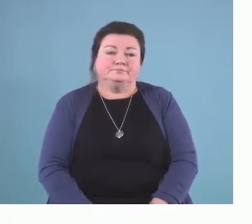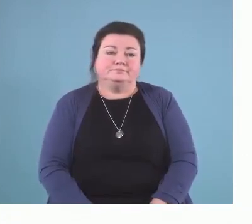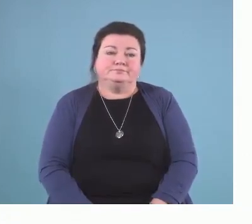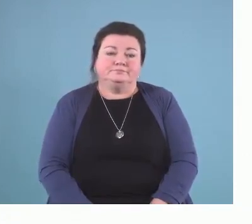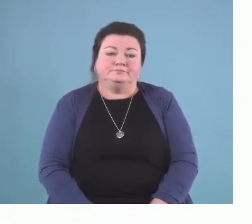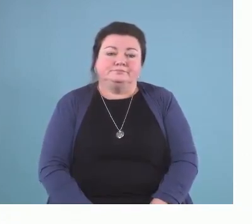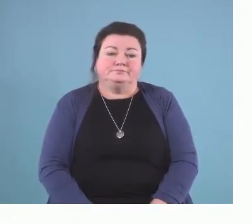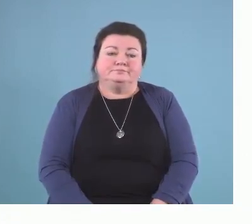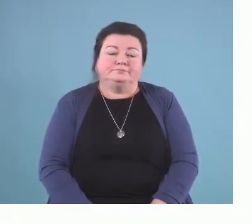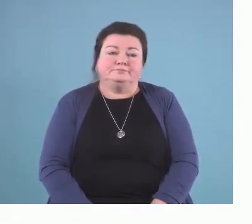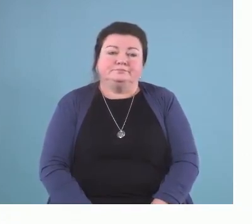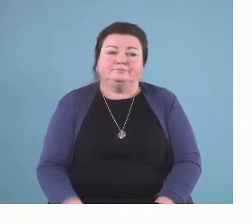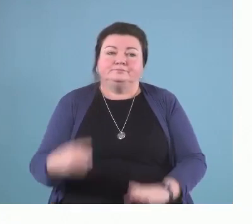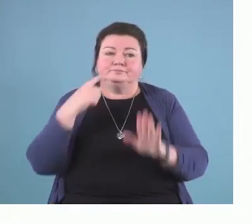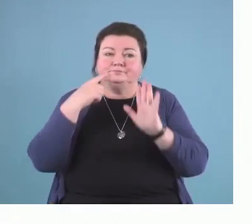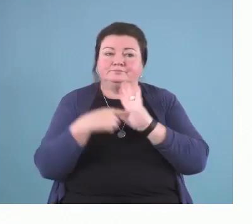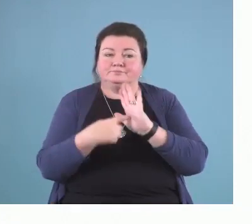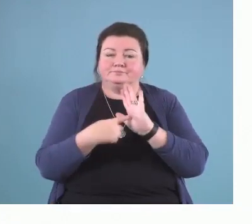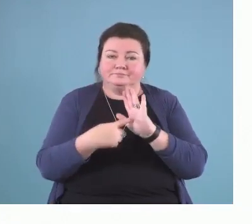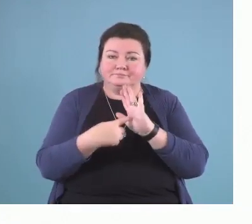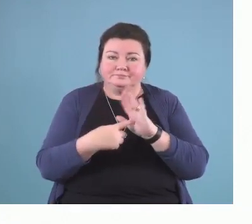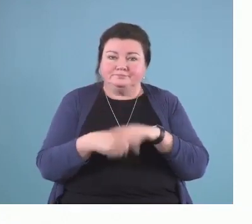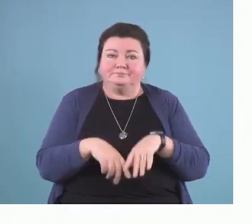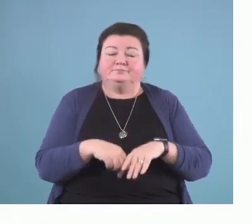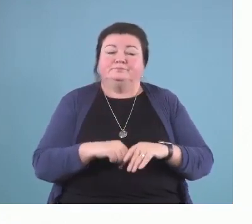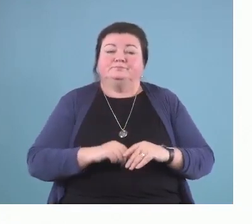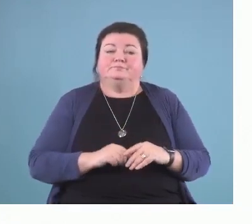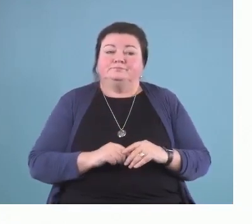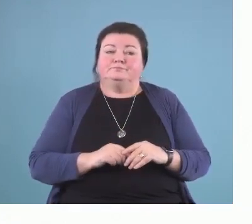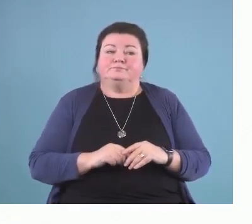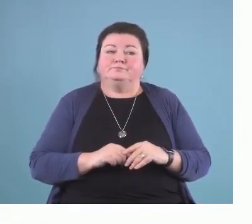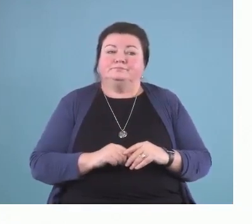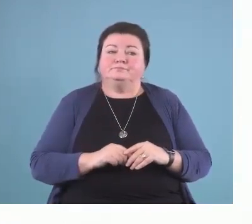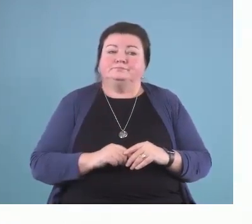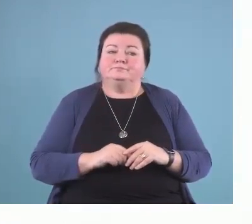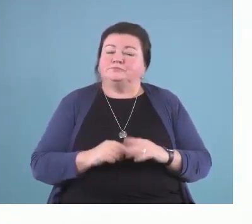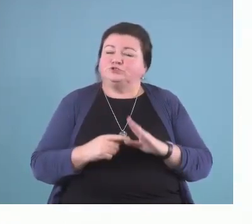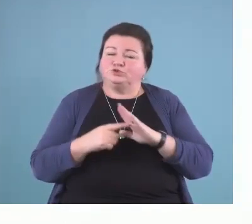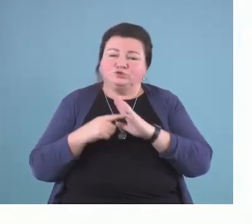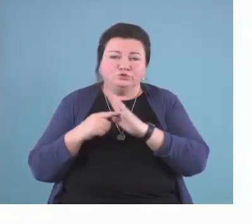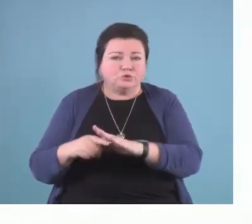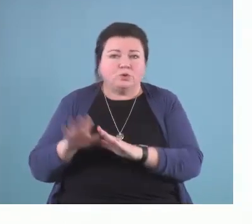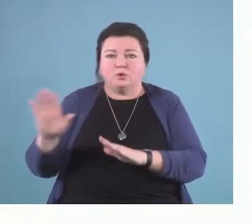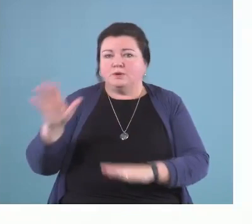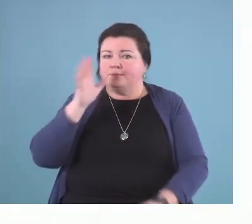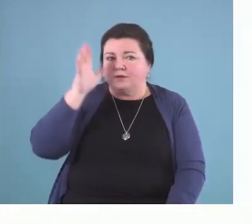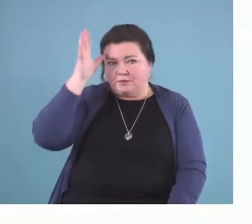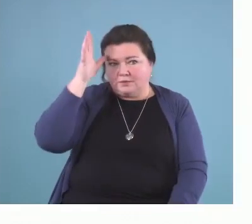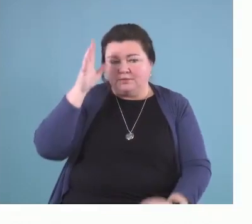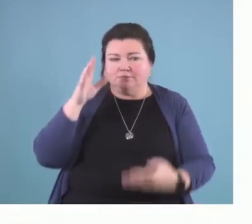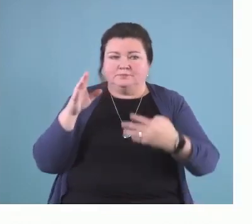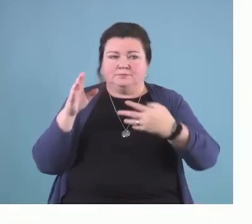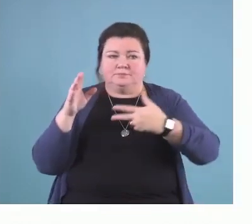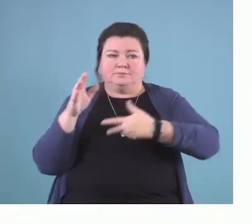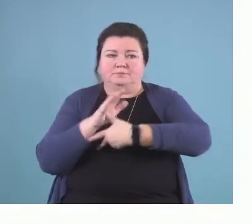So, for example, this one is just showing parents. The top one will show them